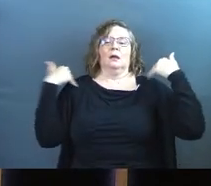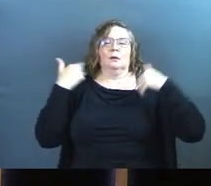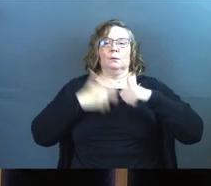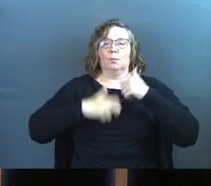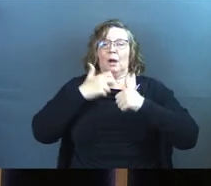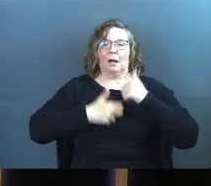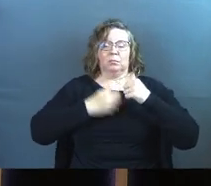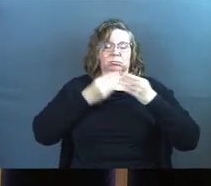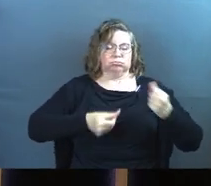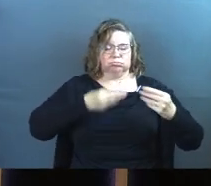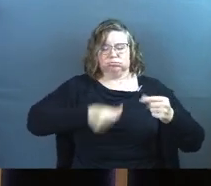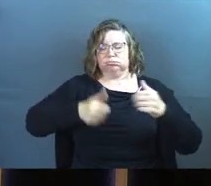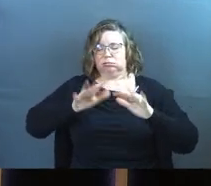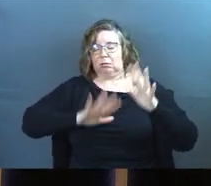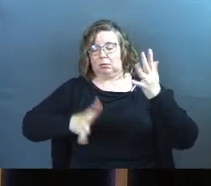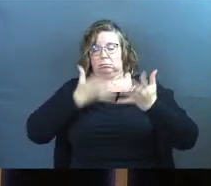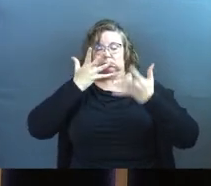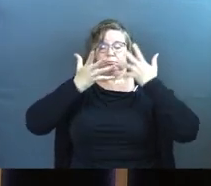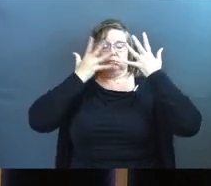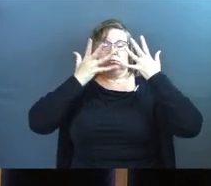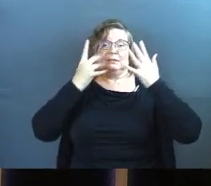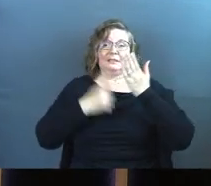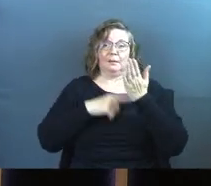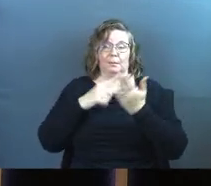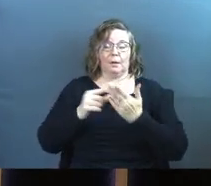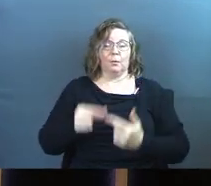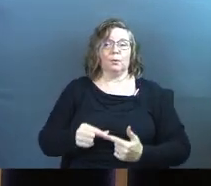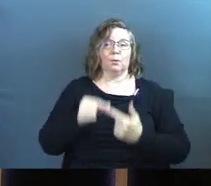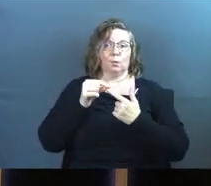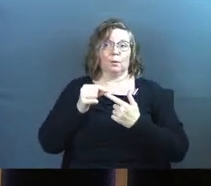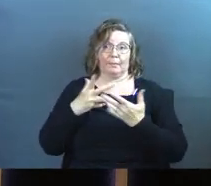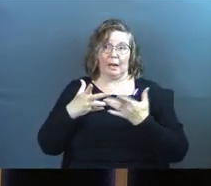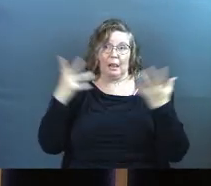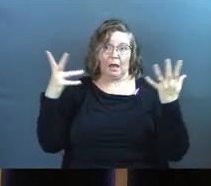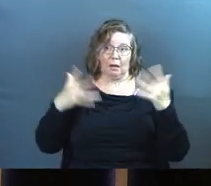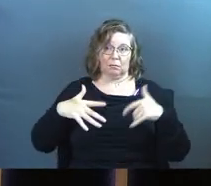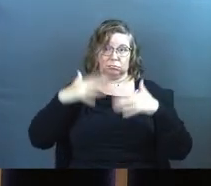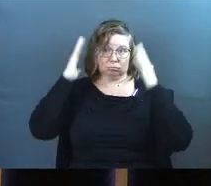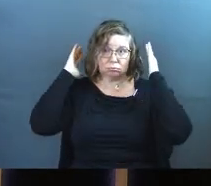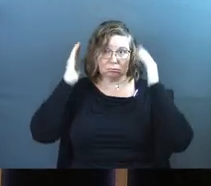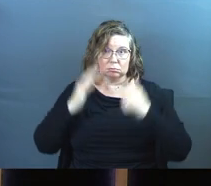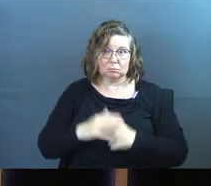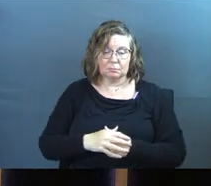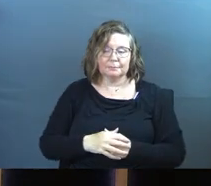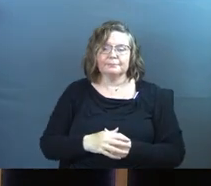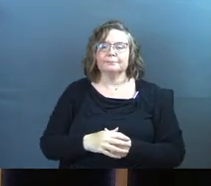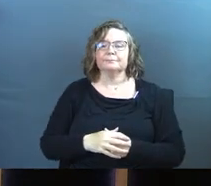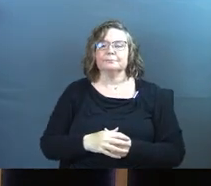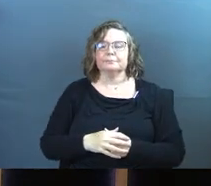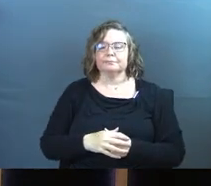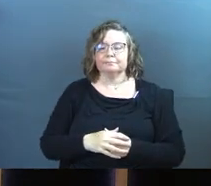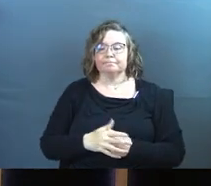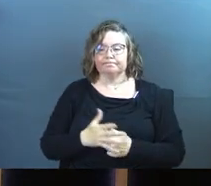to solve, sometimes they uniquely have been a lot. And